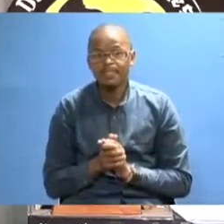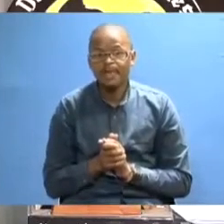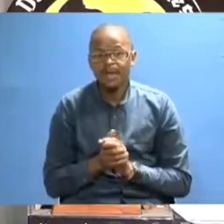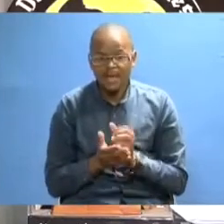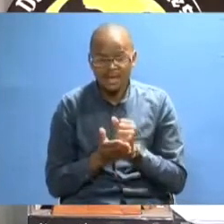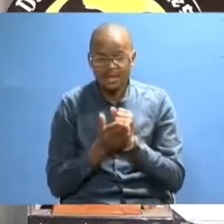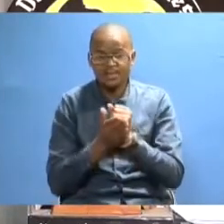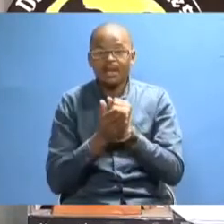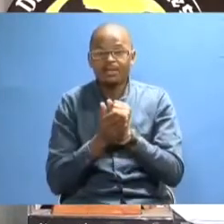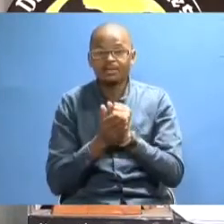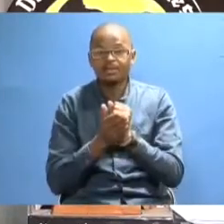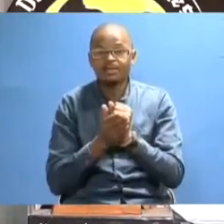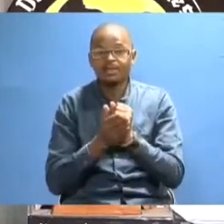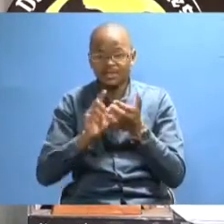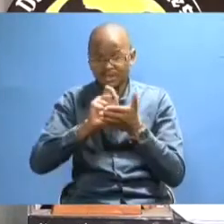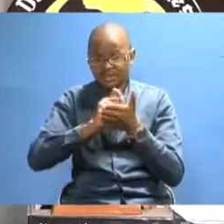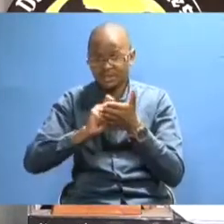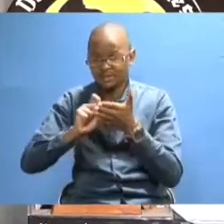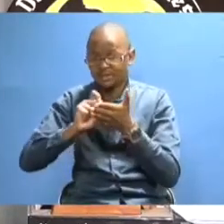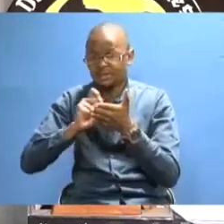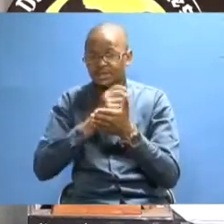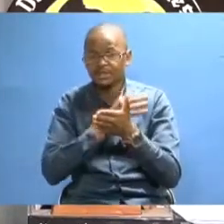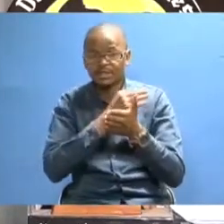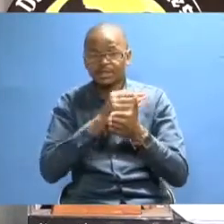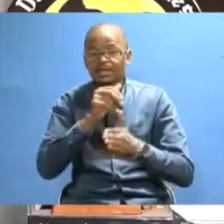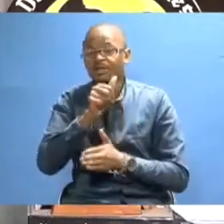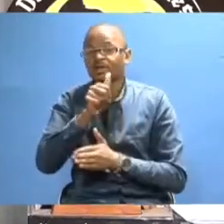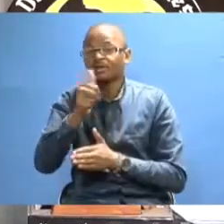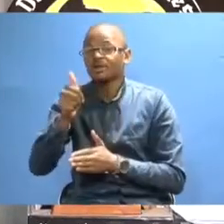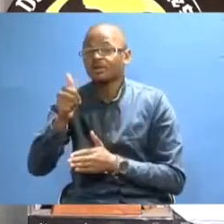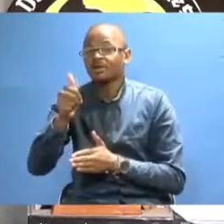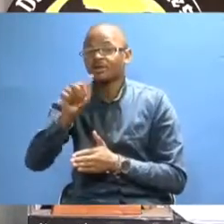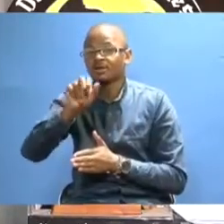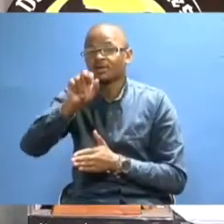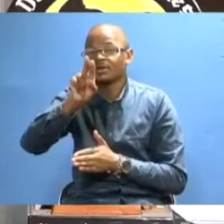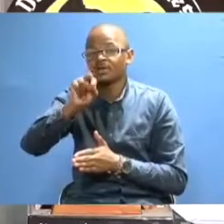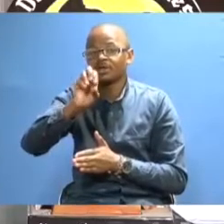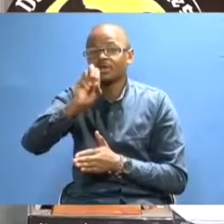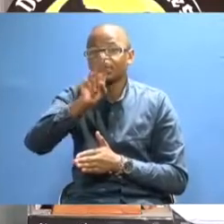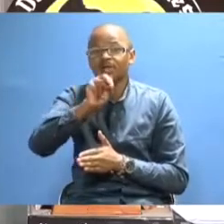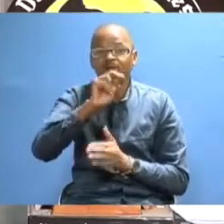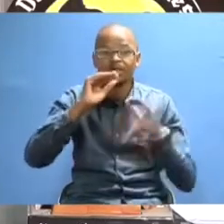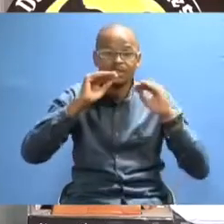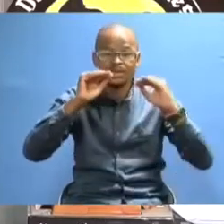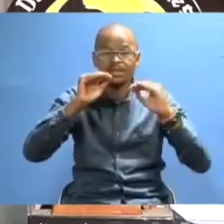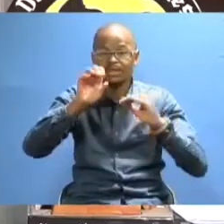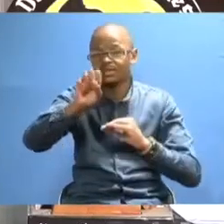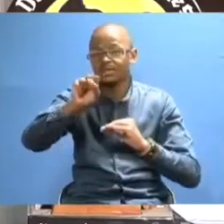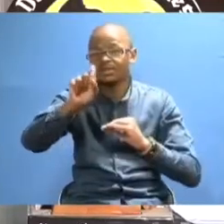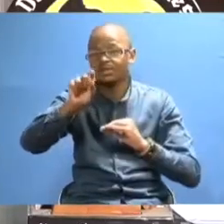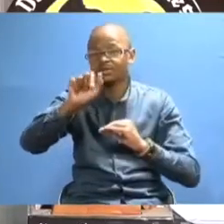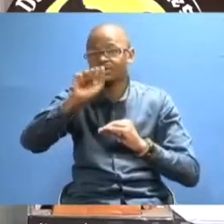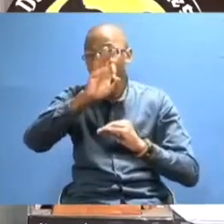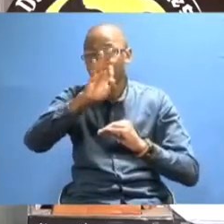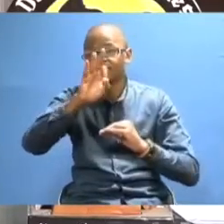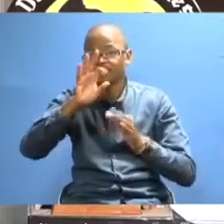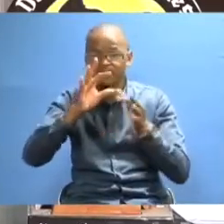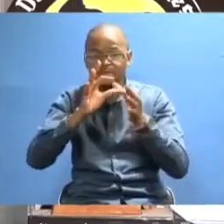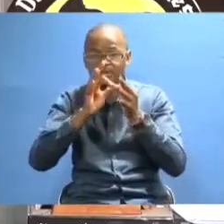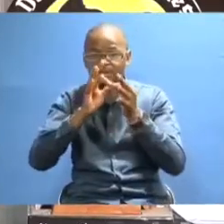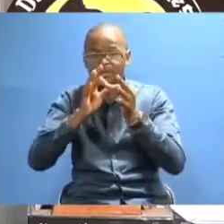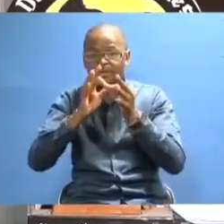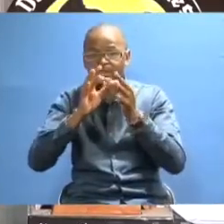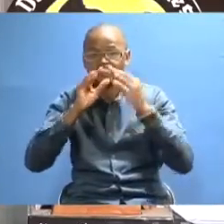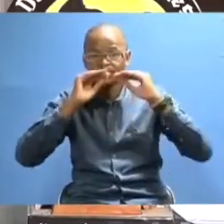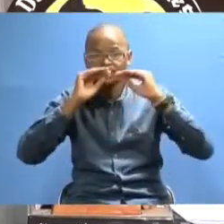an administrative assistant, secretaries and other non-teaching staff. The school